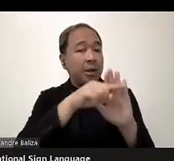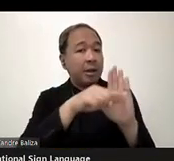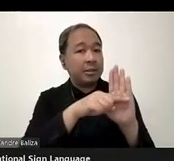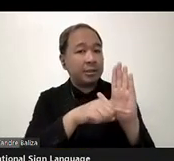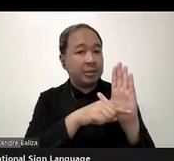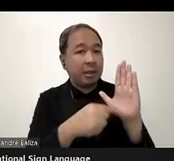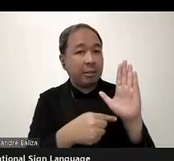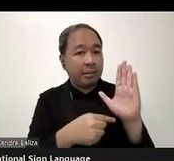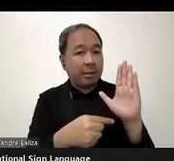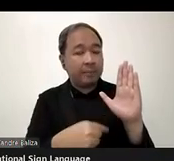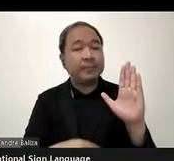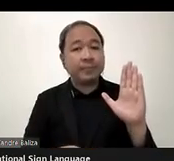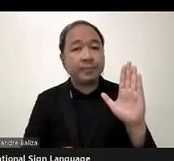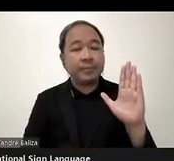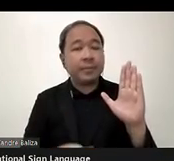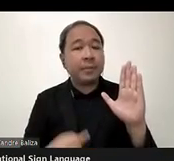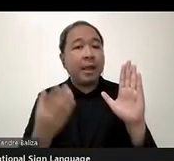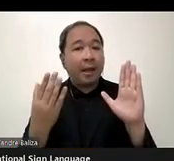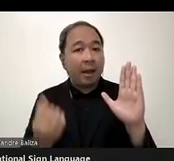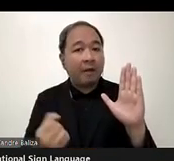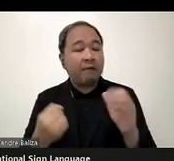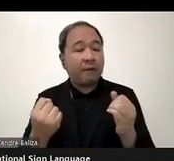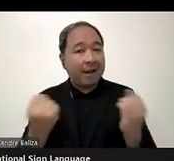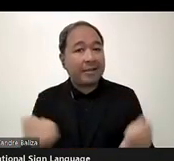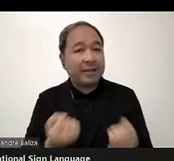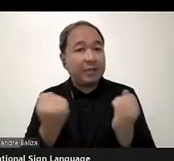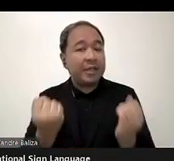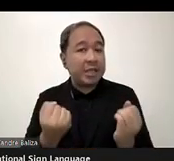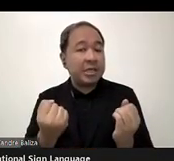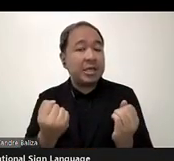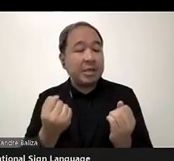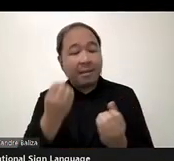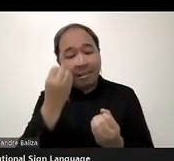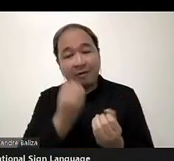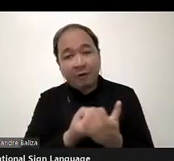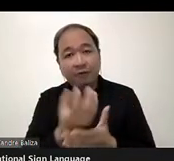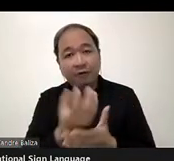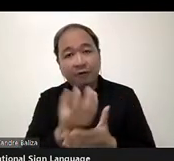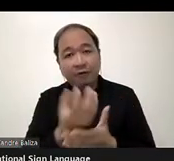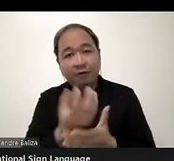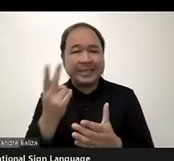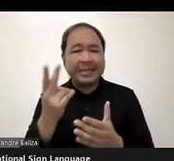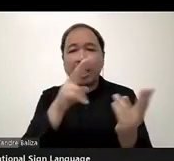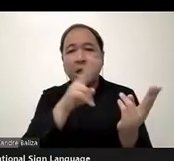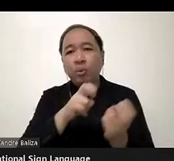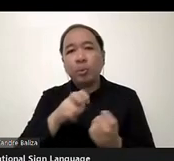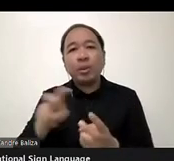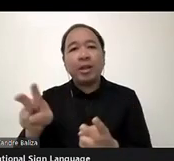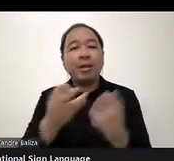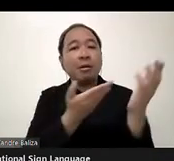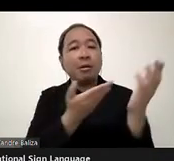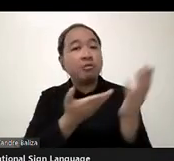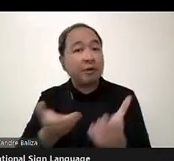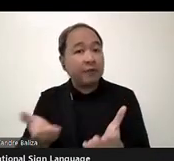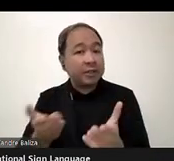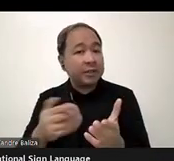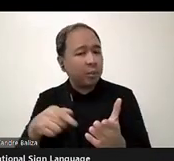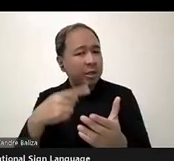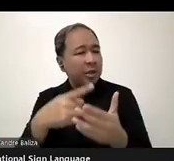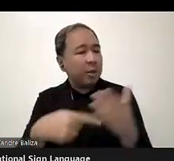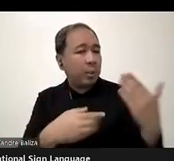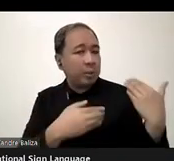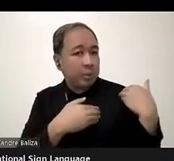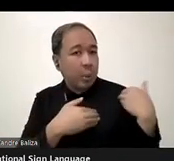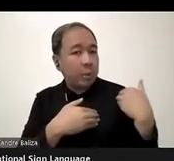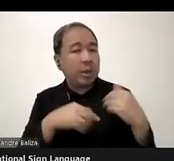we do have activity report. We listen to what Relay service does and what the .NZ is doing